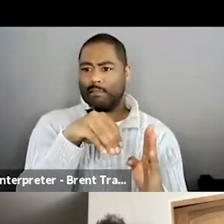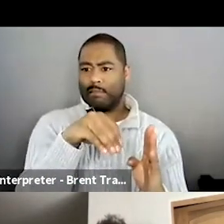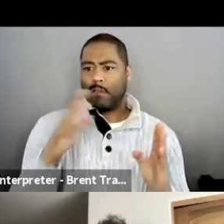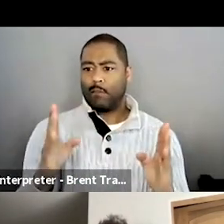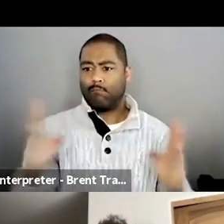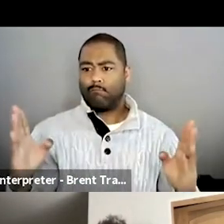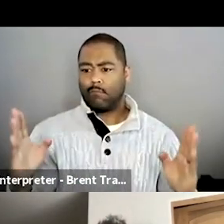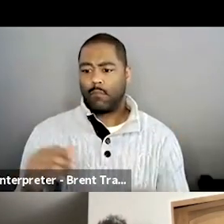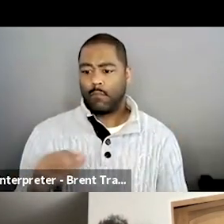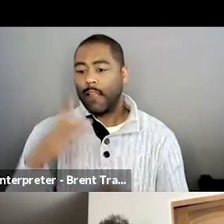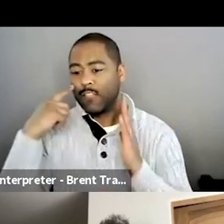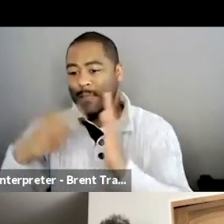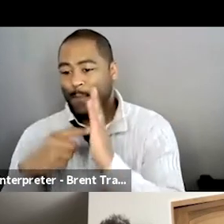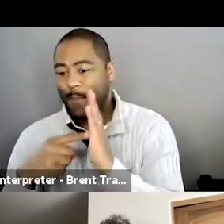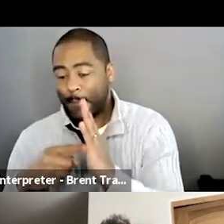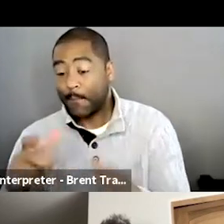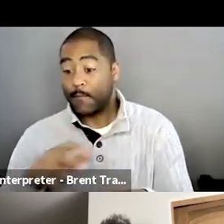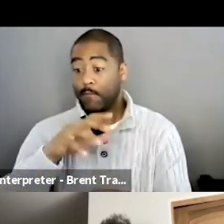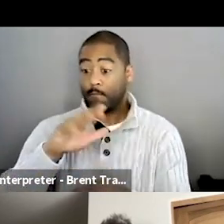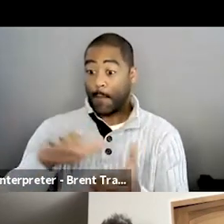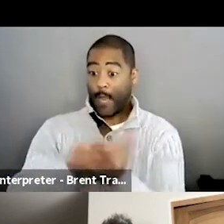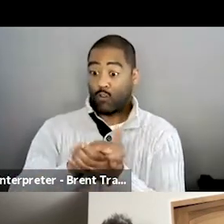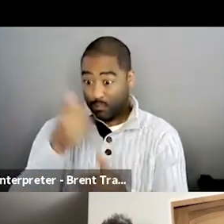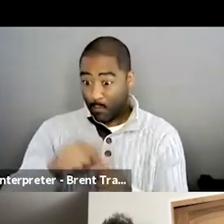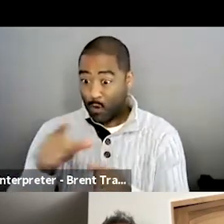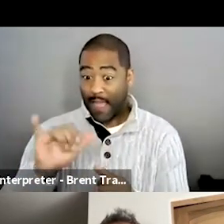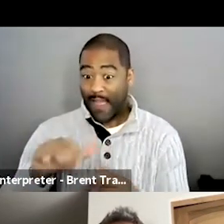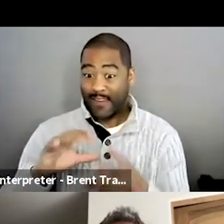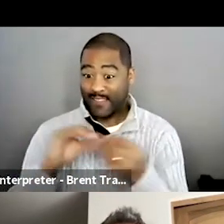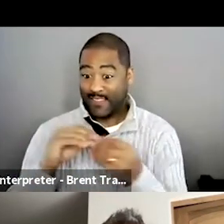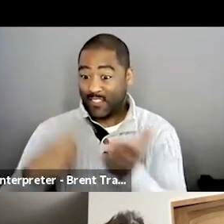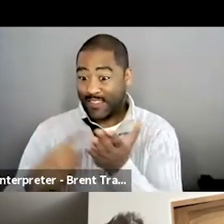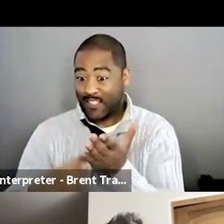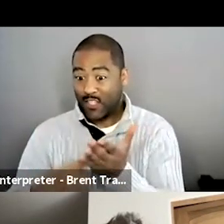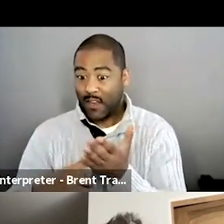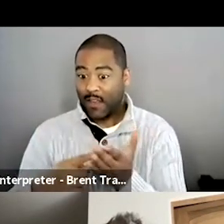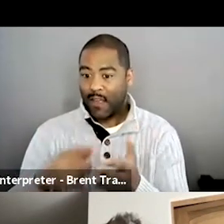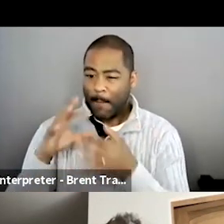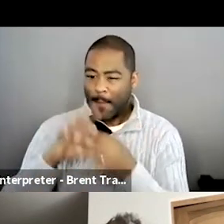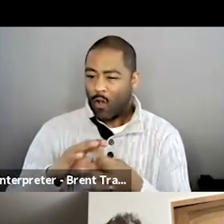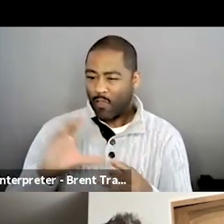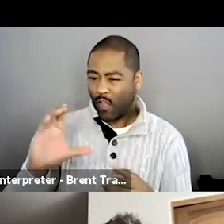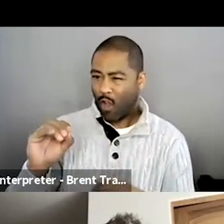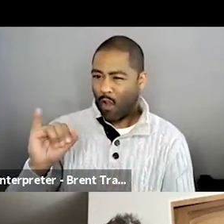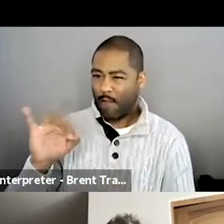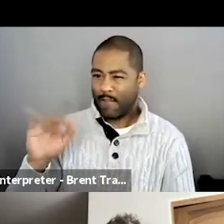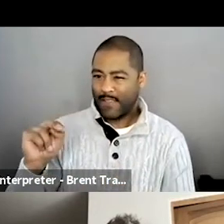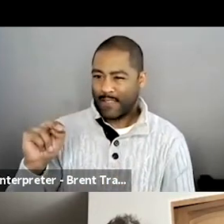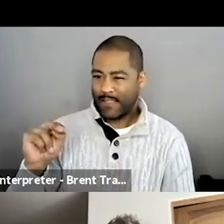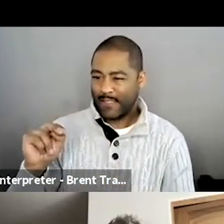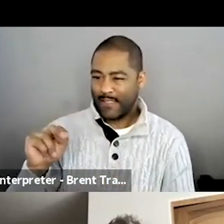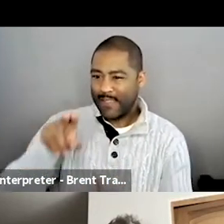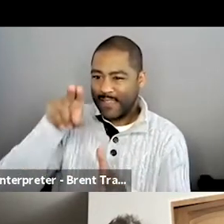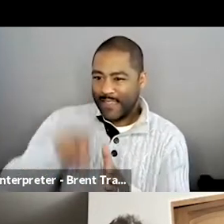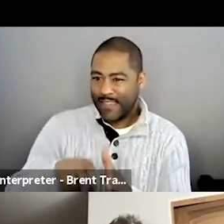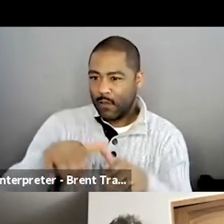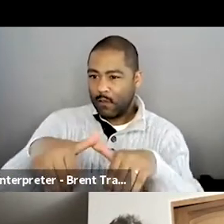said about the coffin. Do you remember what you said when I said, Oh, believe in love? Um, yeah. Where,